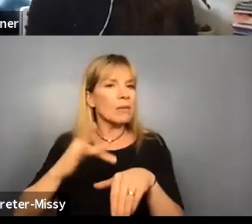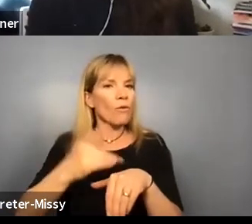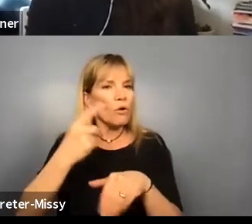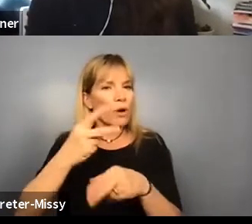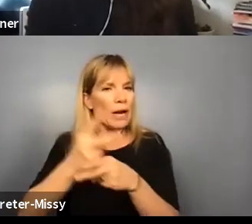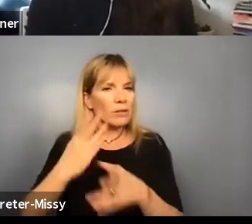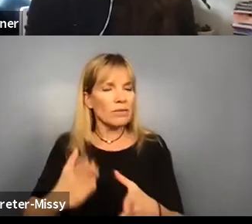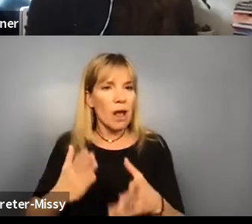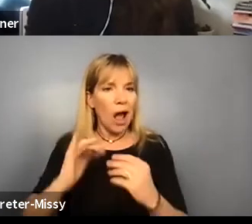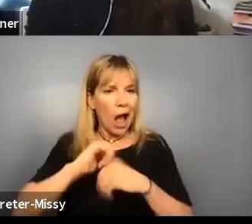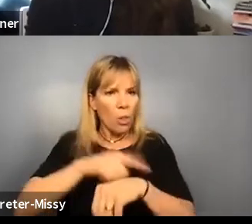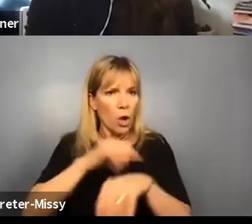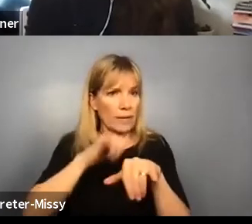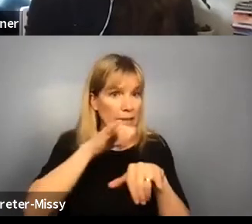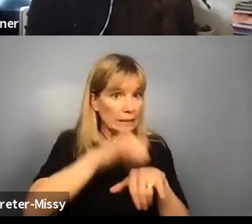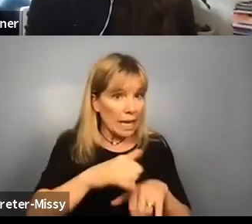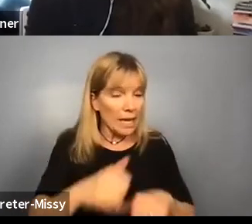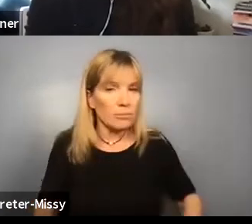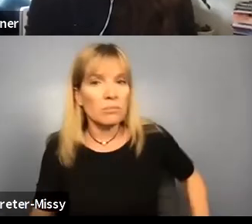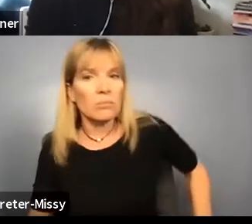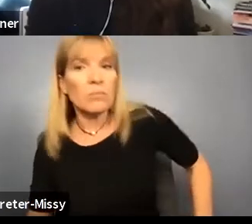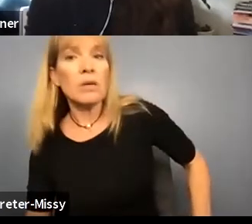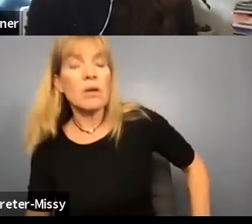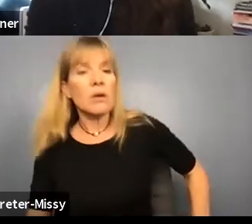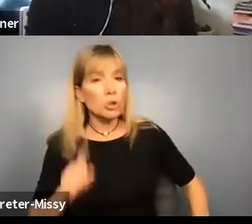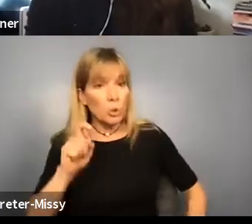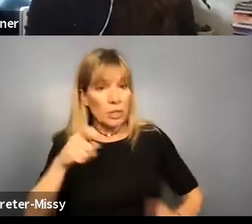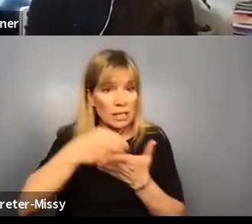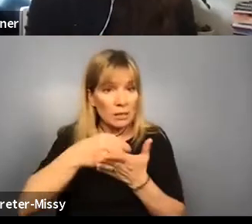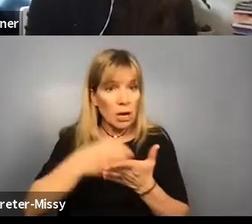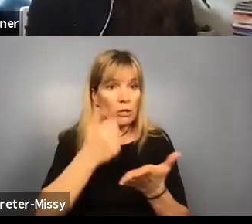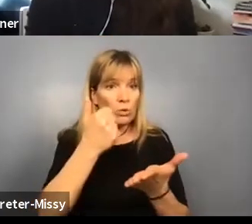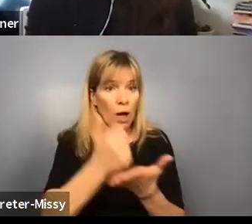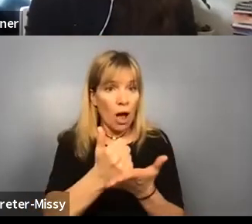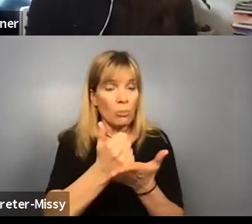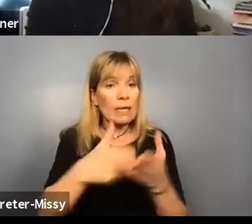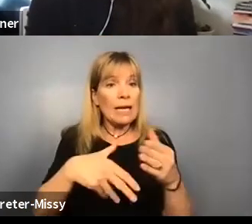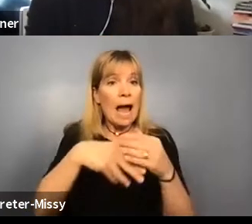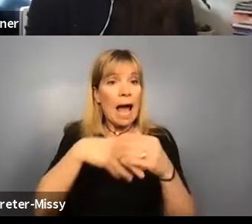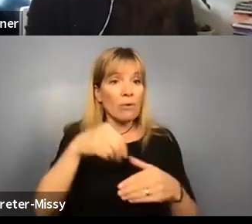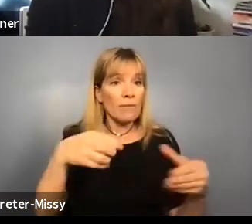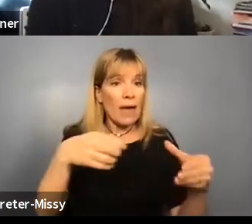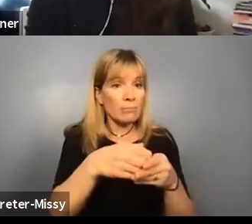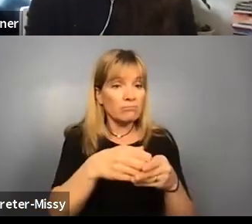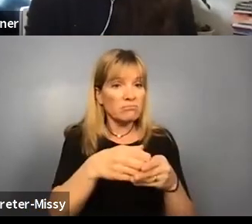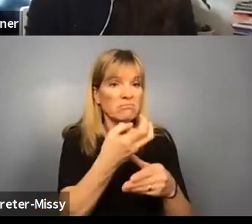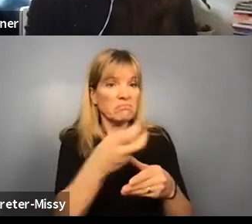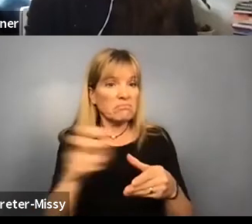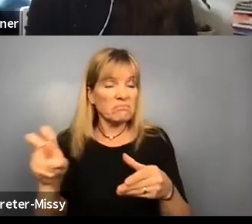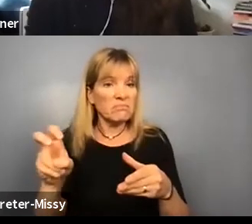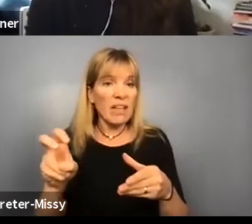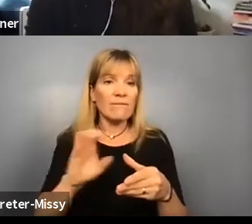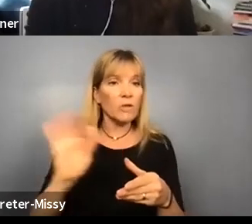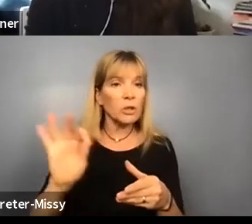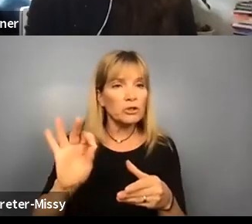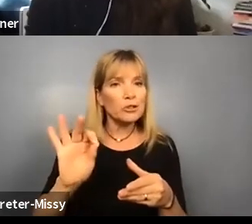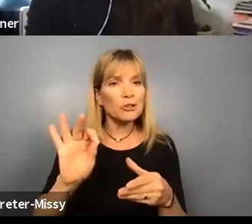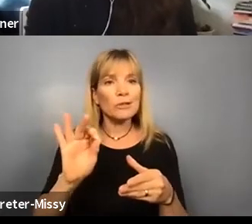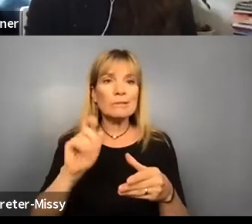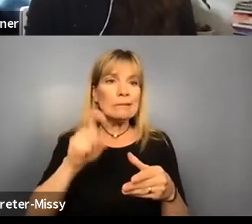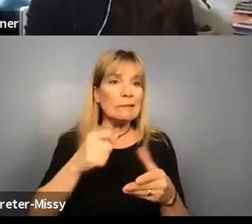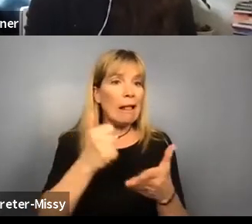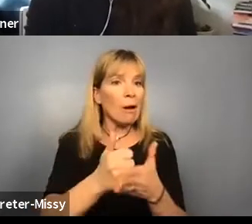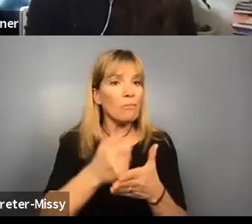the length of stay, the need for funds to assist with transition costs, like moving and furniture, things of that nature,